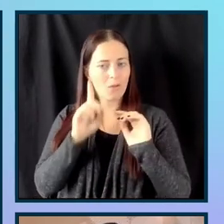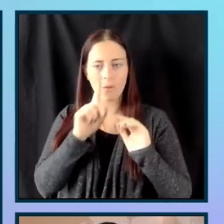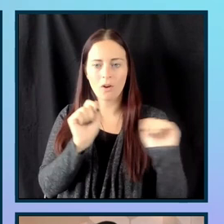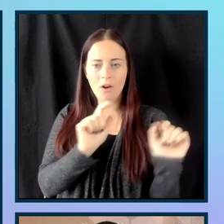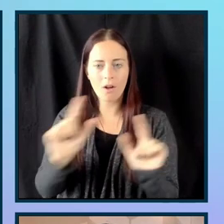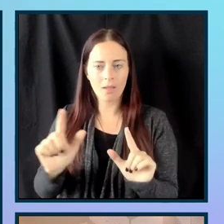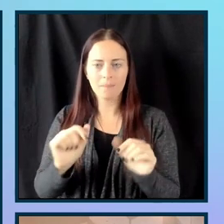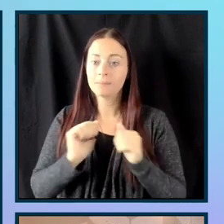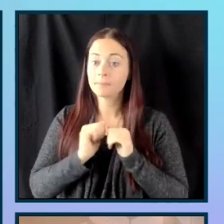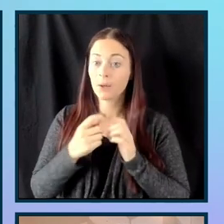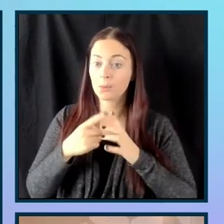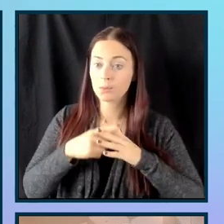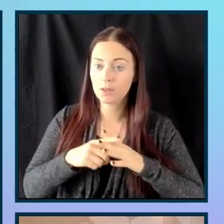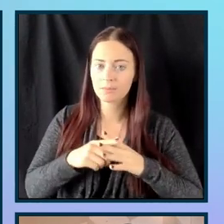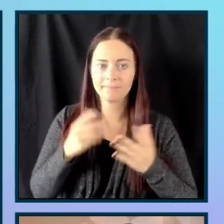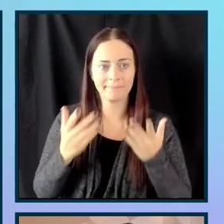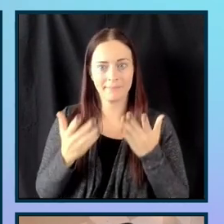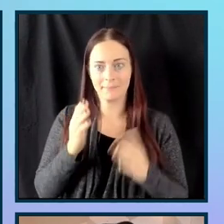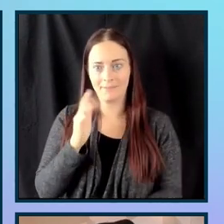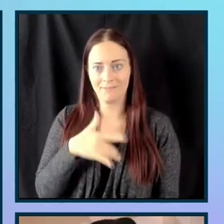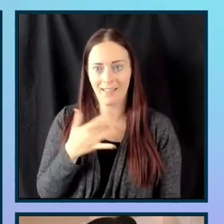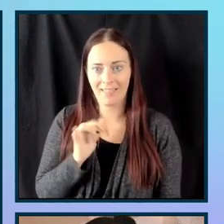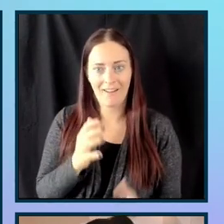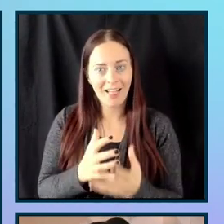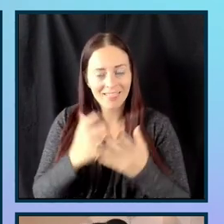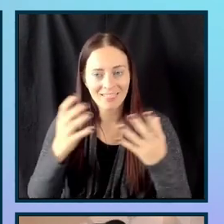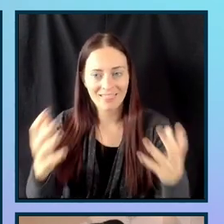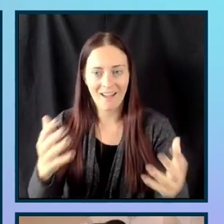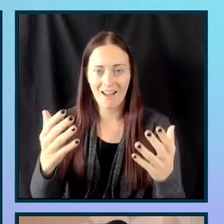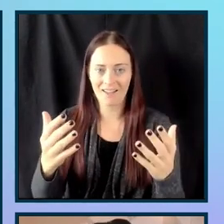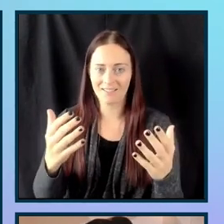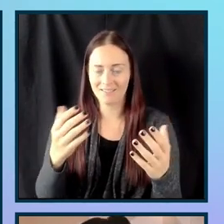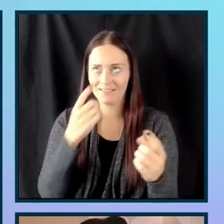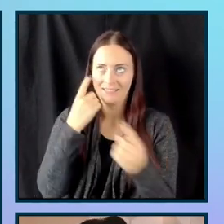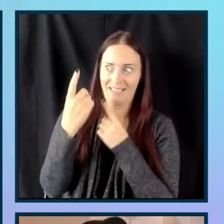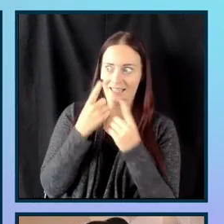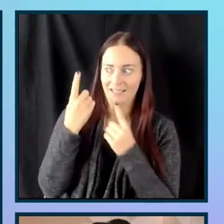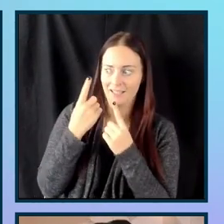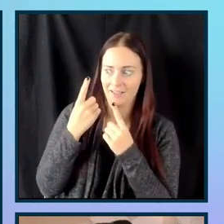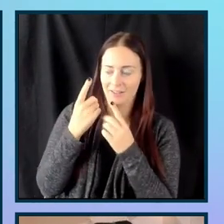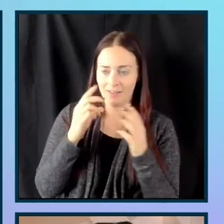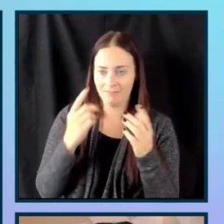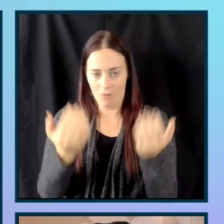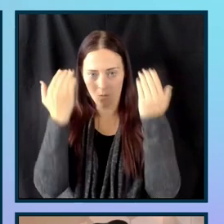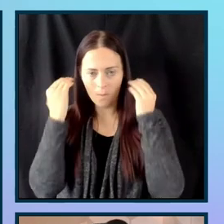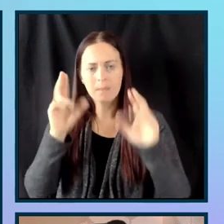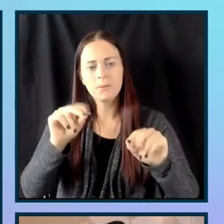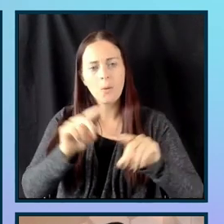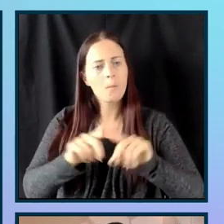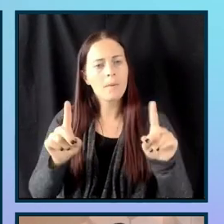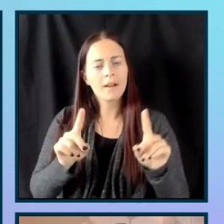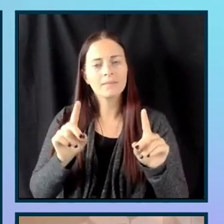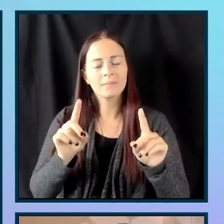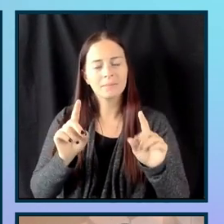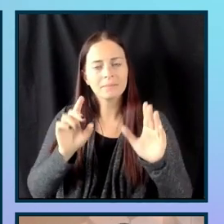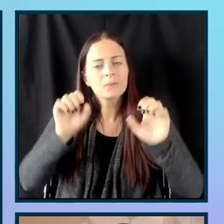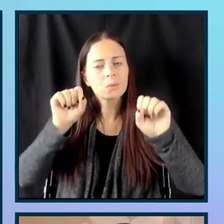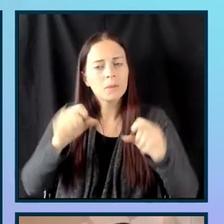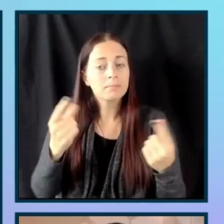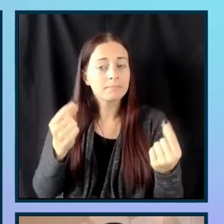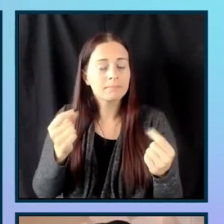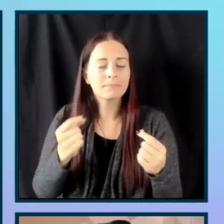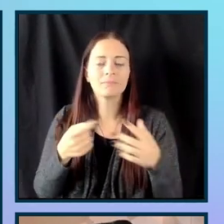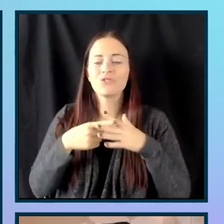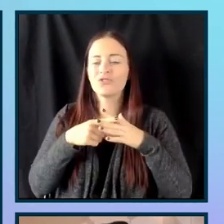Well, though it might seem like a lot to take on, there are actually a couple of things to consider that can make it really easy. First, I recommend that you start small